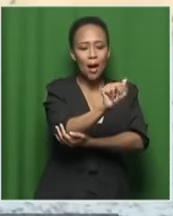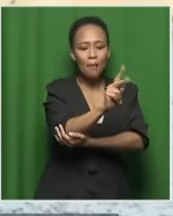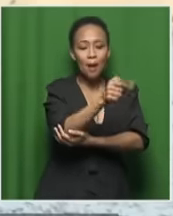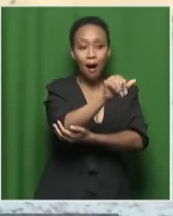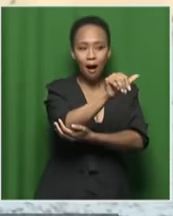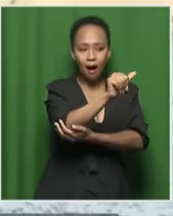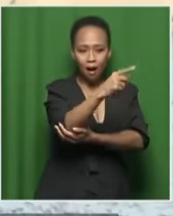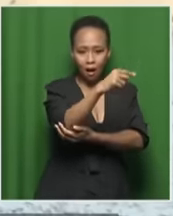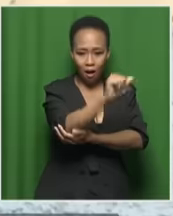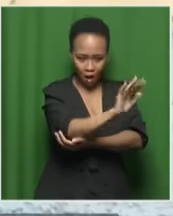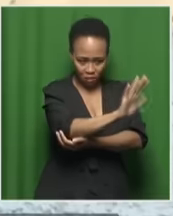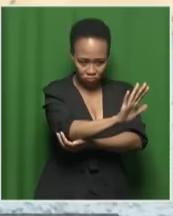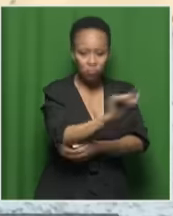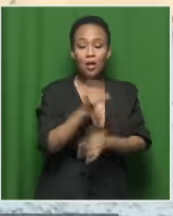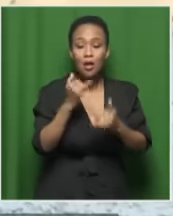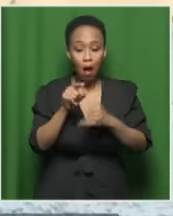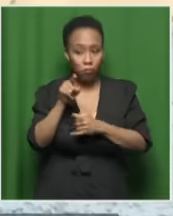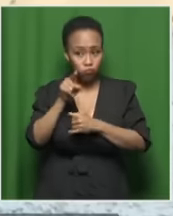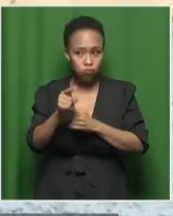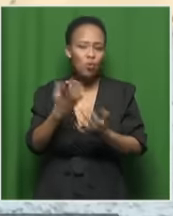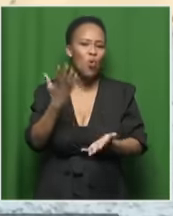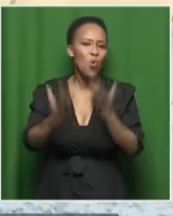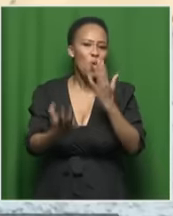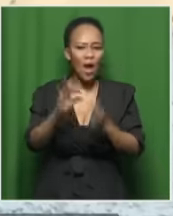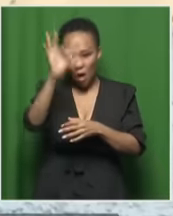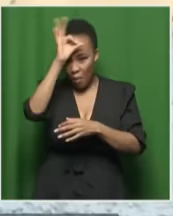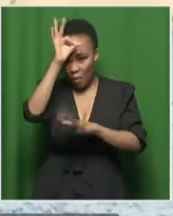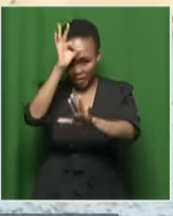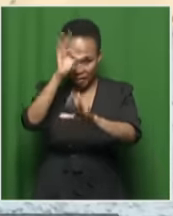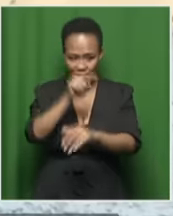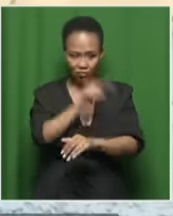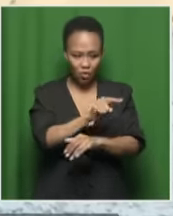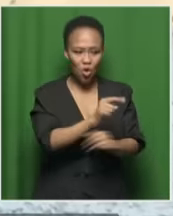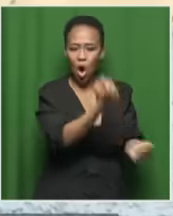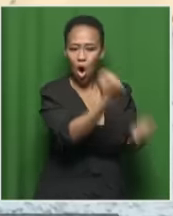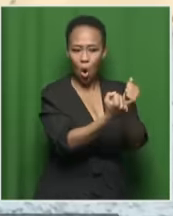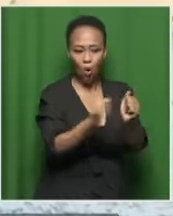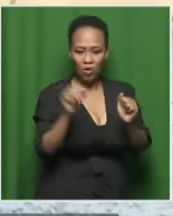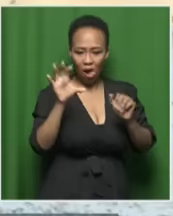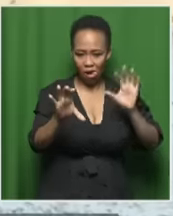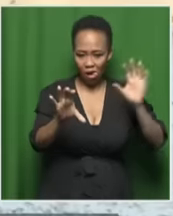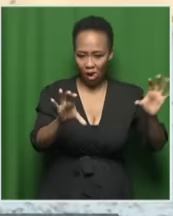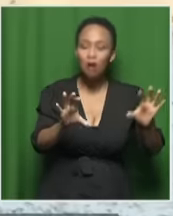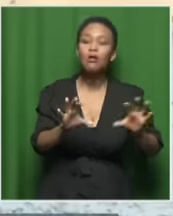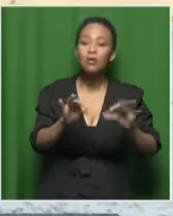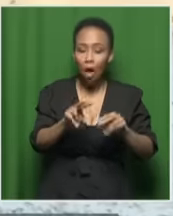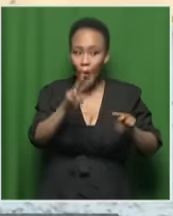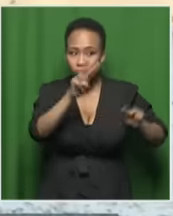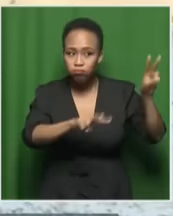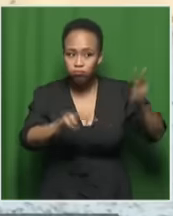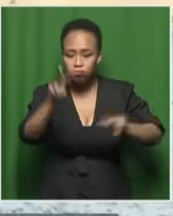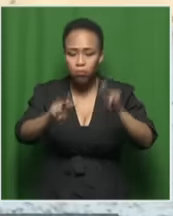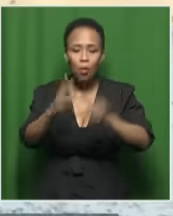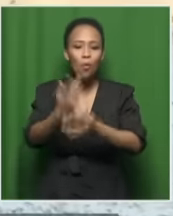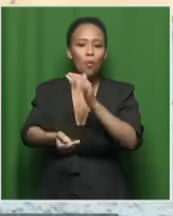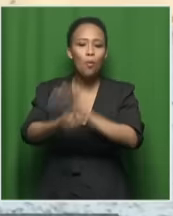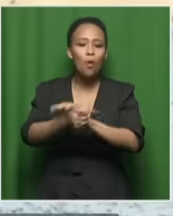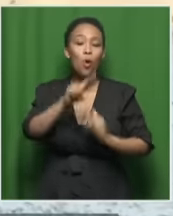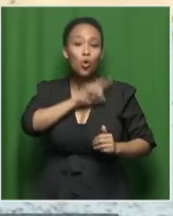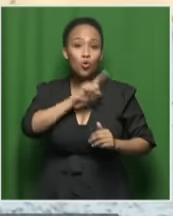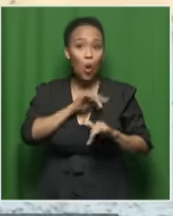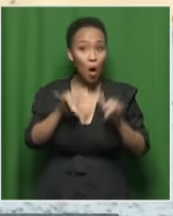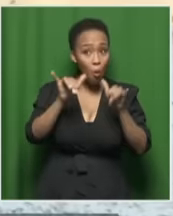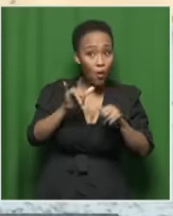one at the courthouse, as well, as the speculation remains rife this morning that she will be handing herself over to authorities.